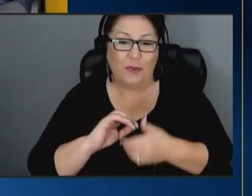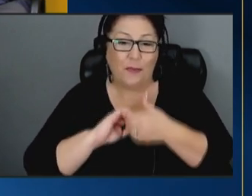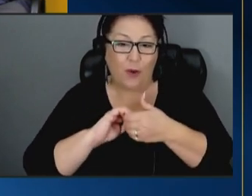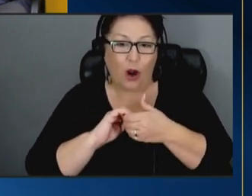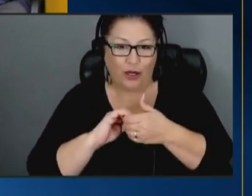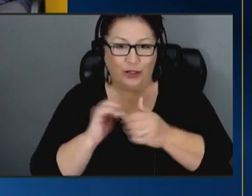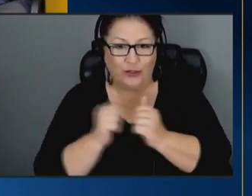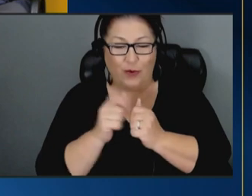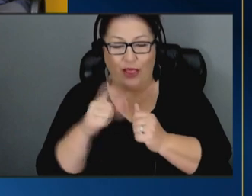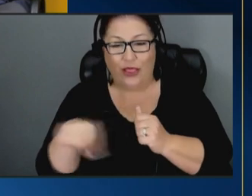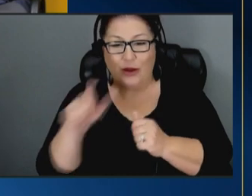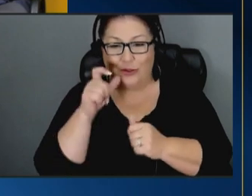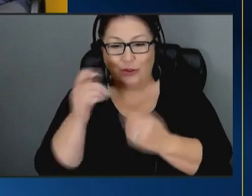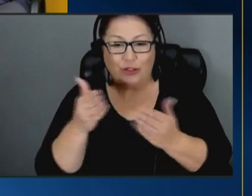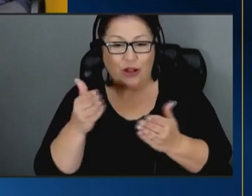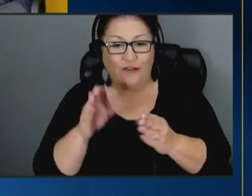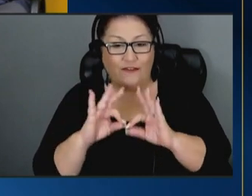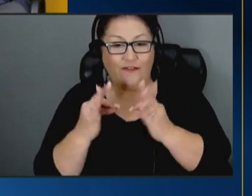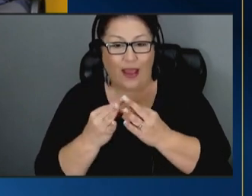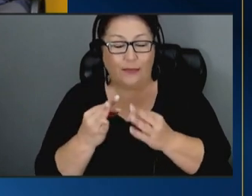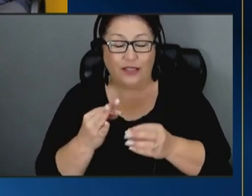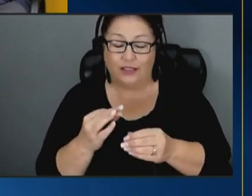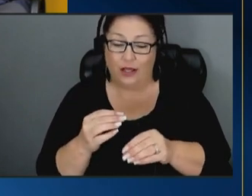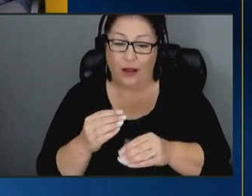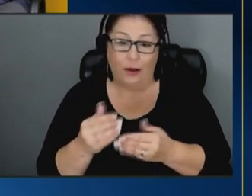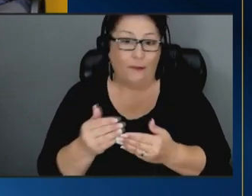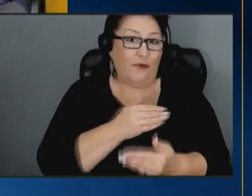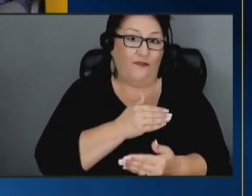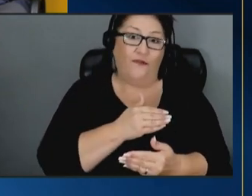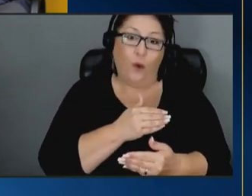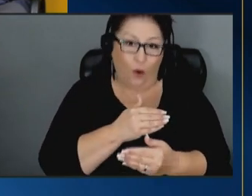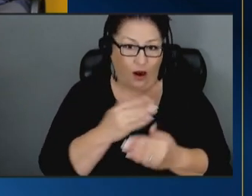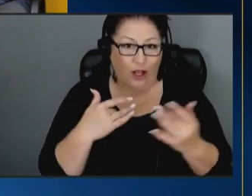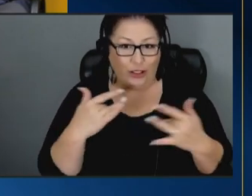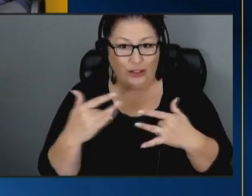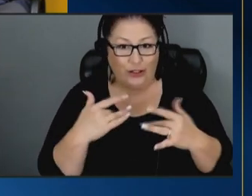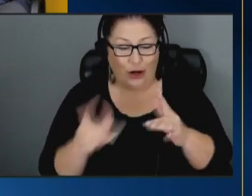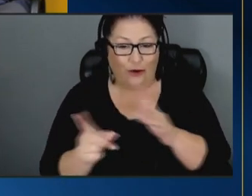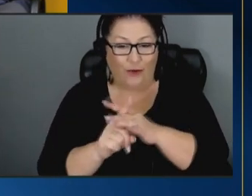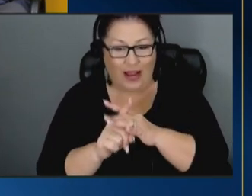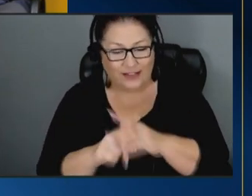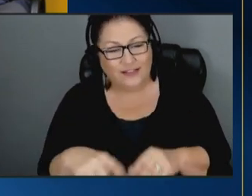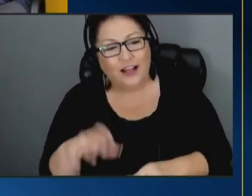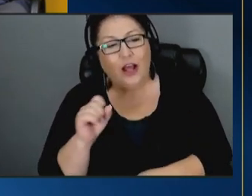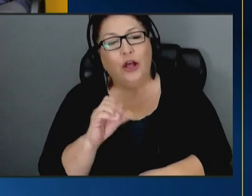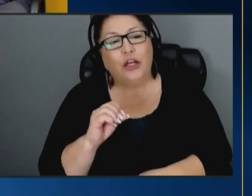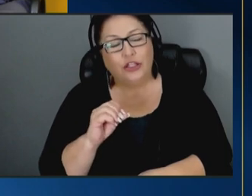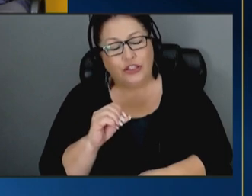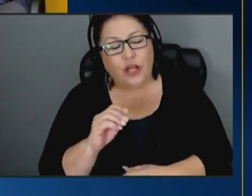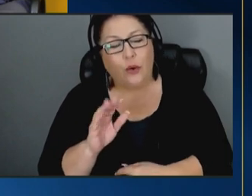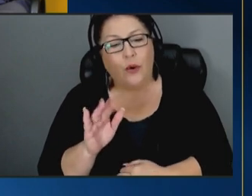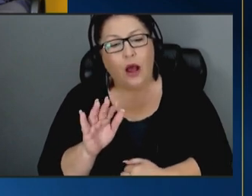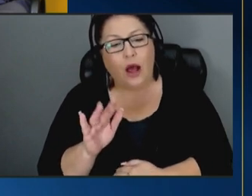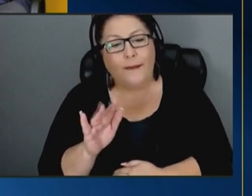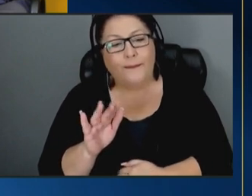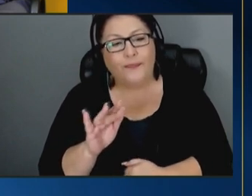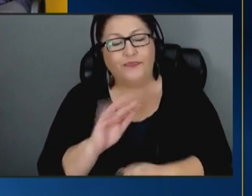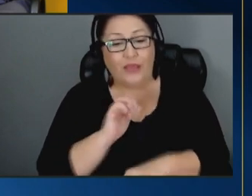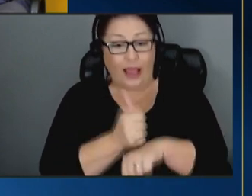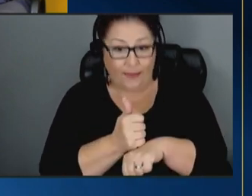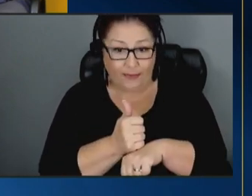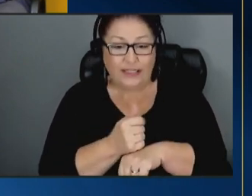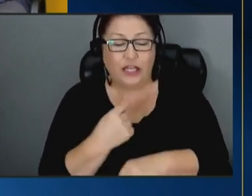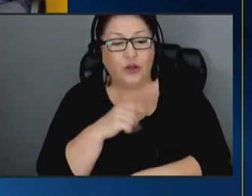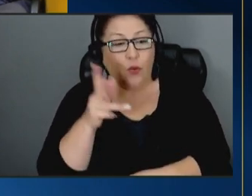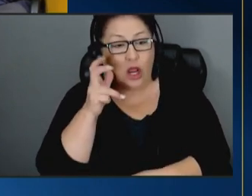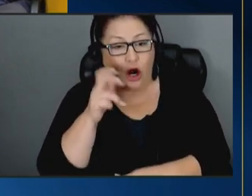those that are serving families long before um a concern arises and so uh implementation we've heard